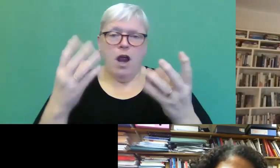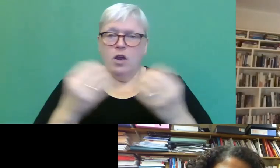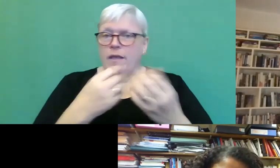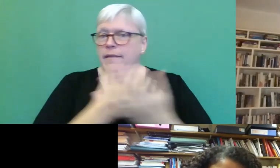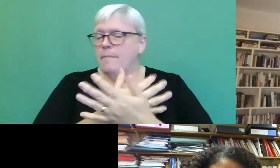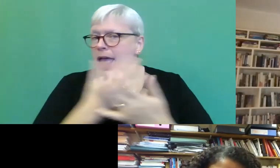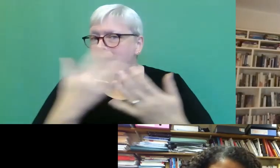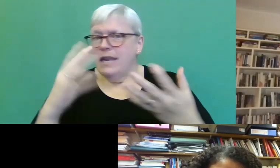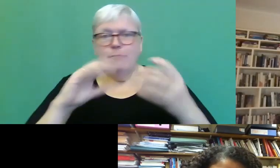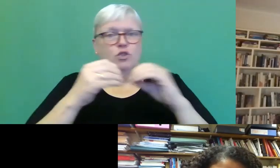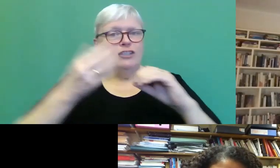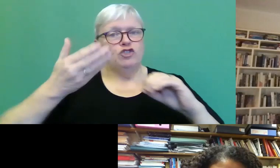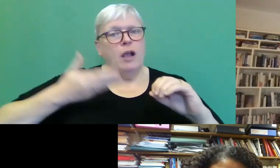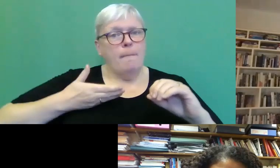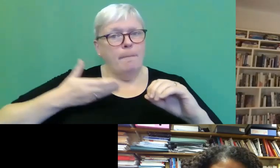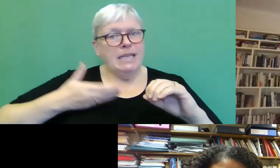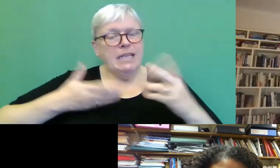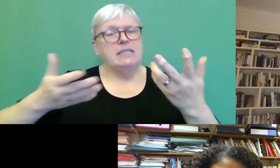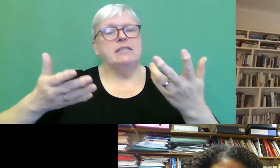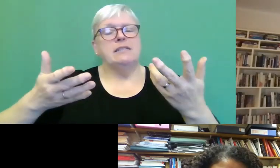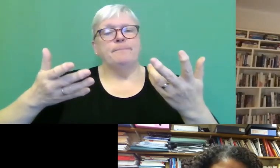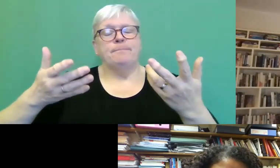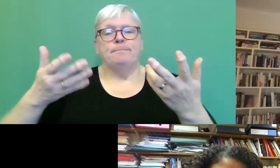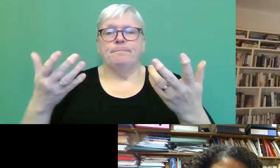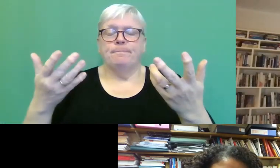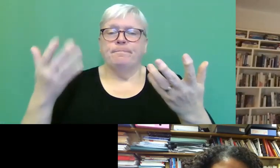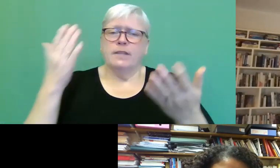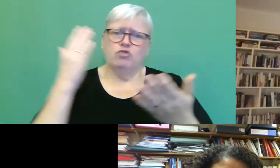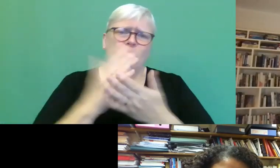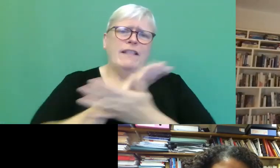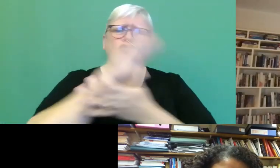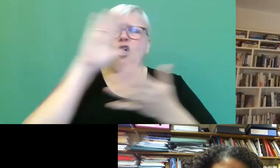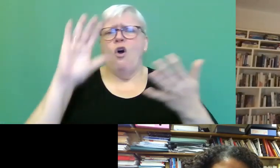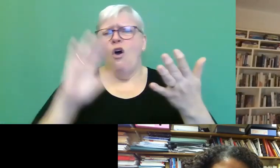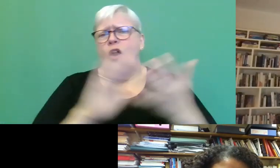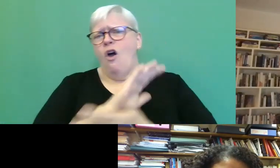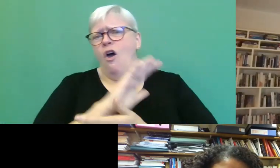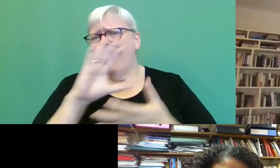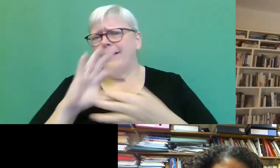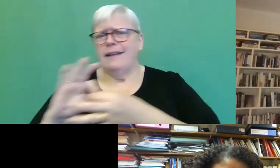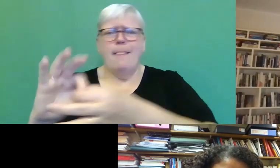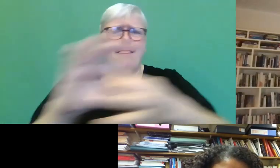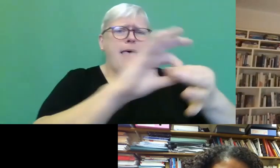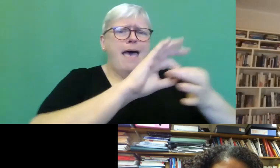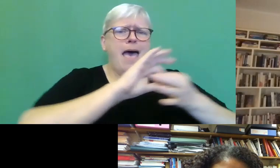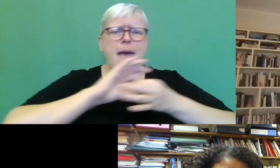production companies, um, really enjoyed the collaborative aspect of that,